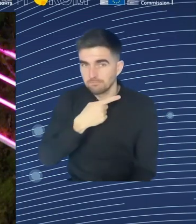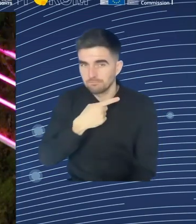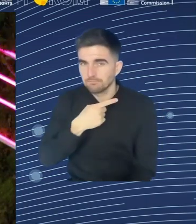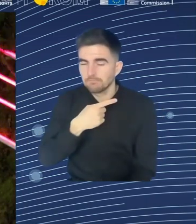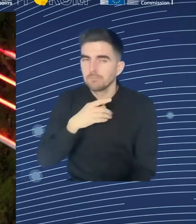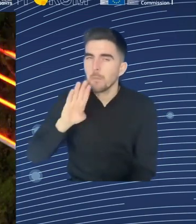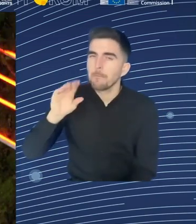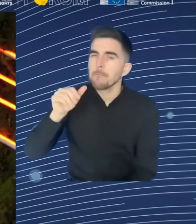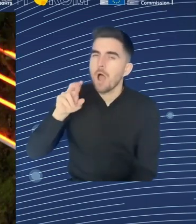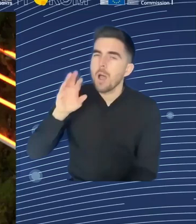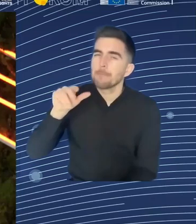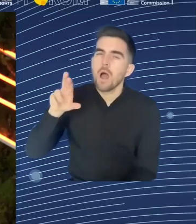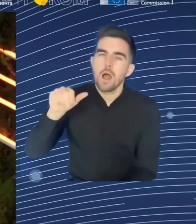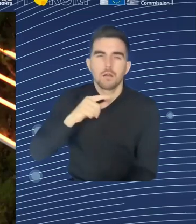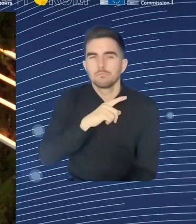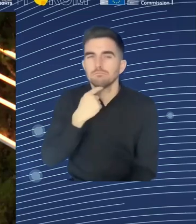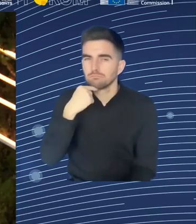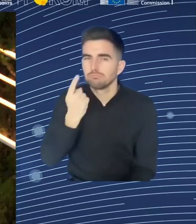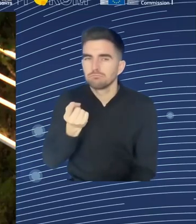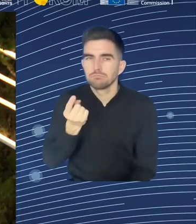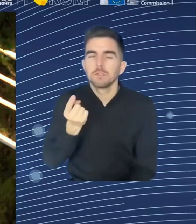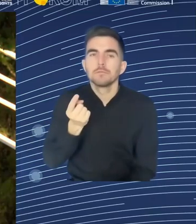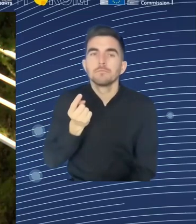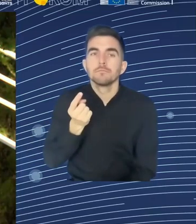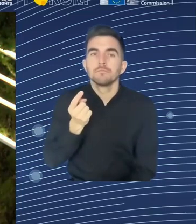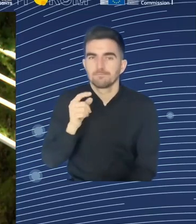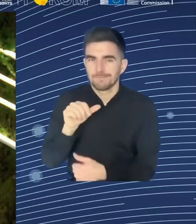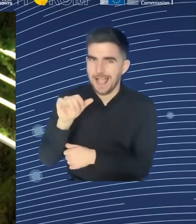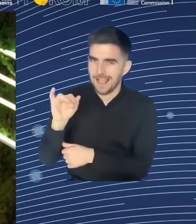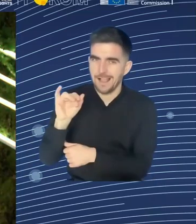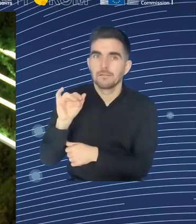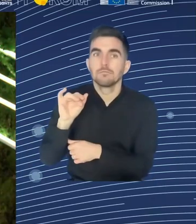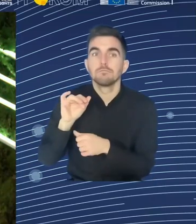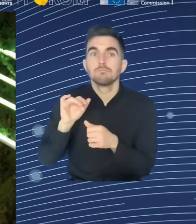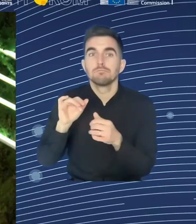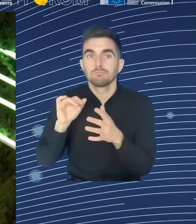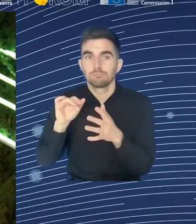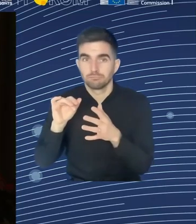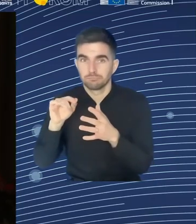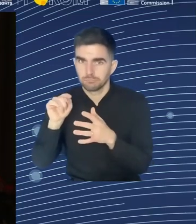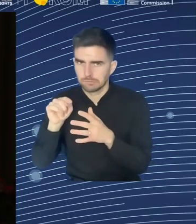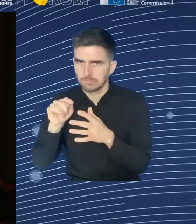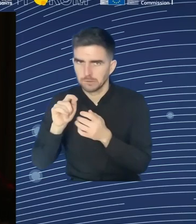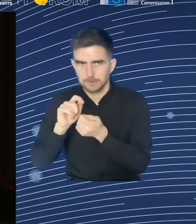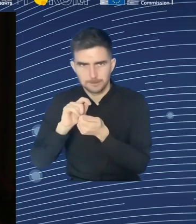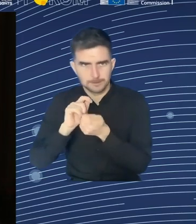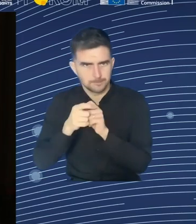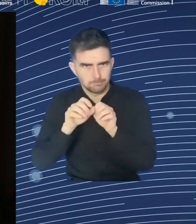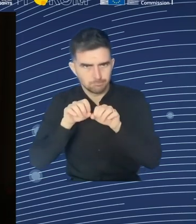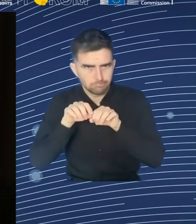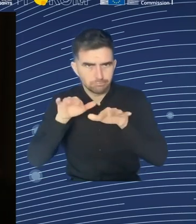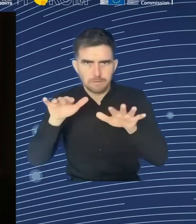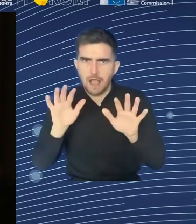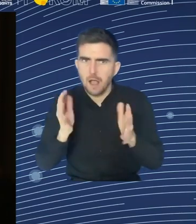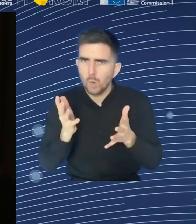think about this while we listen to the question from the room. Yeah. Thank you very much, Agnieszka Hoń-Dominczak, Warsaw School of Economics. I